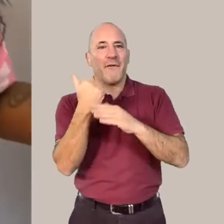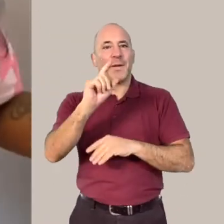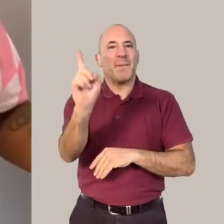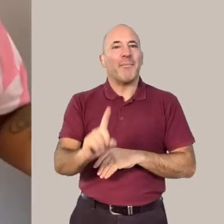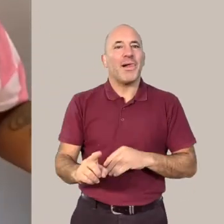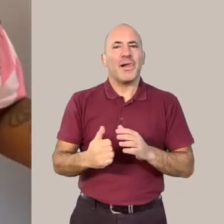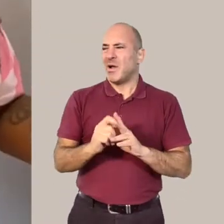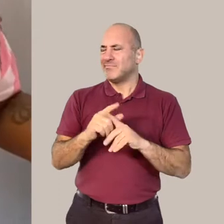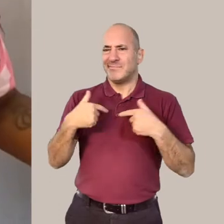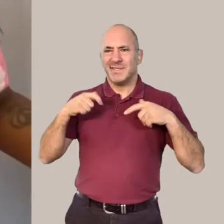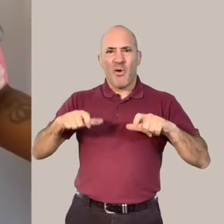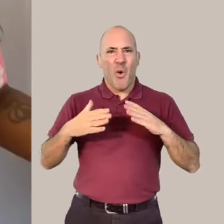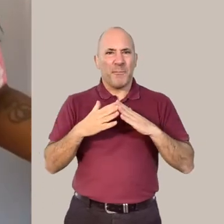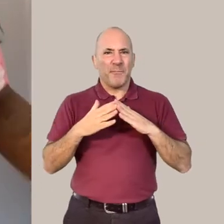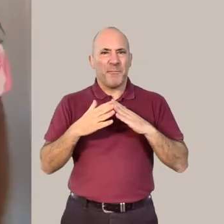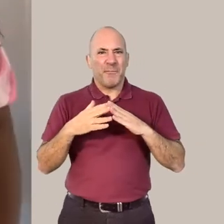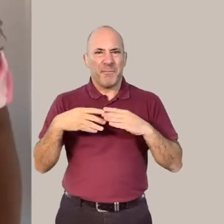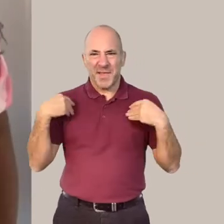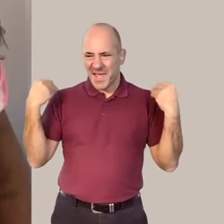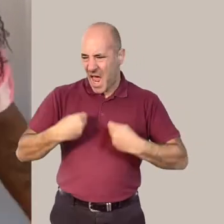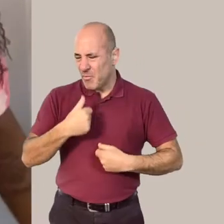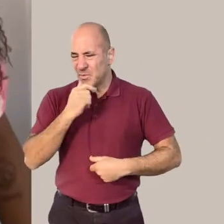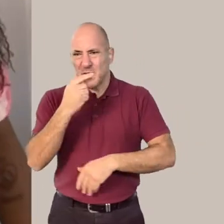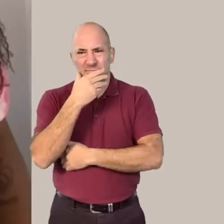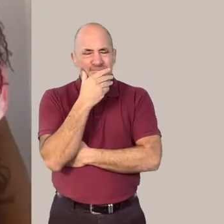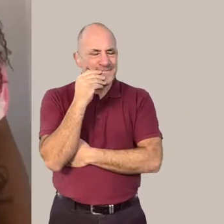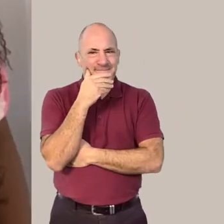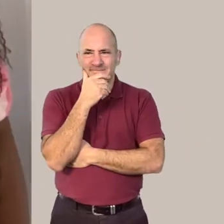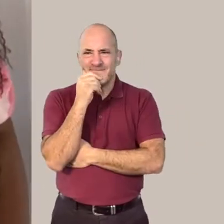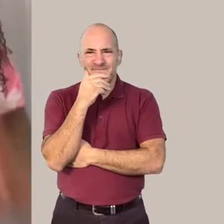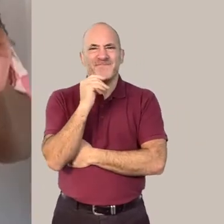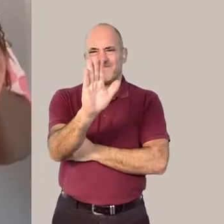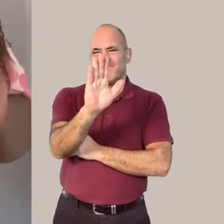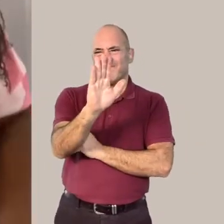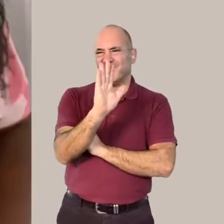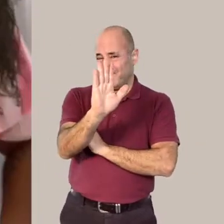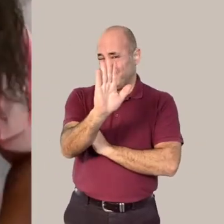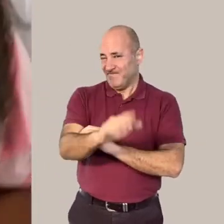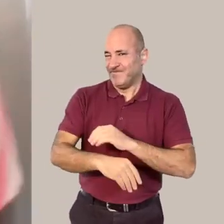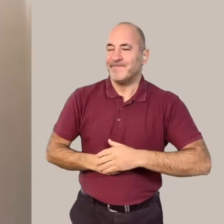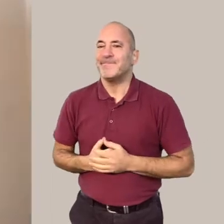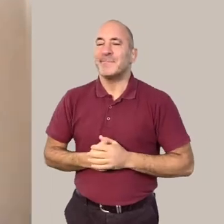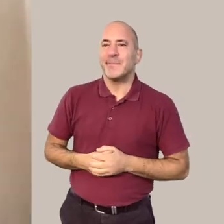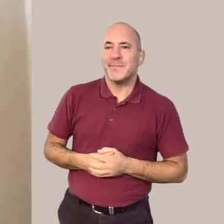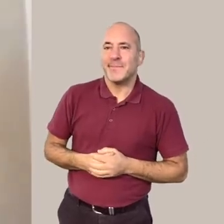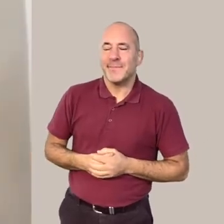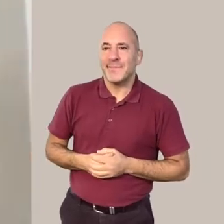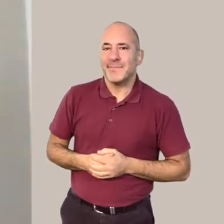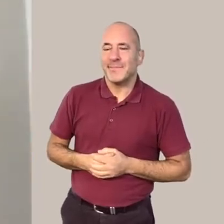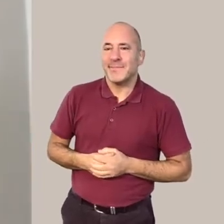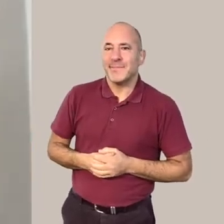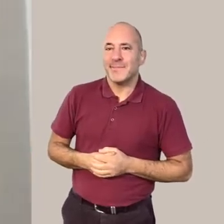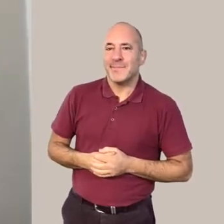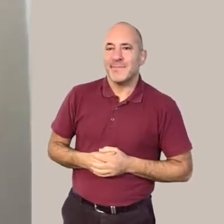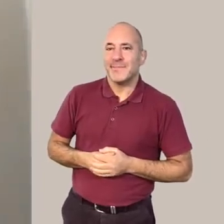but I'm at home so what do I have to use as a cape? Bear with me. I'm